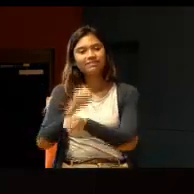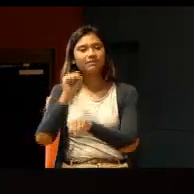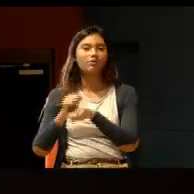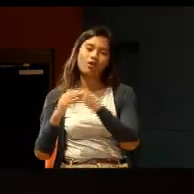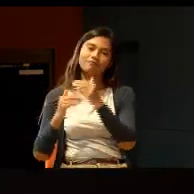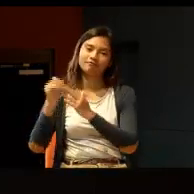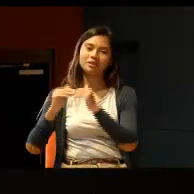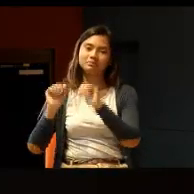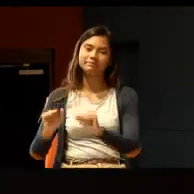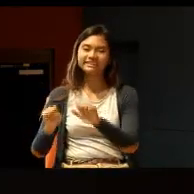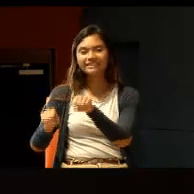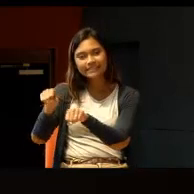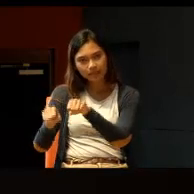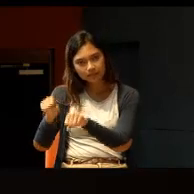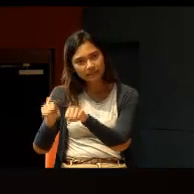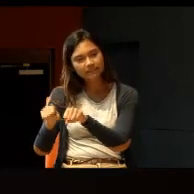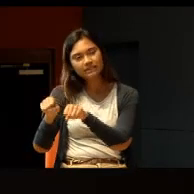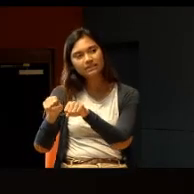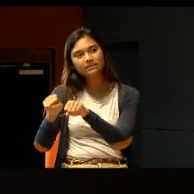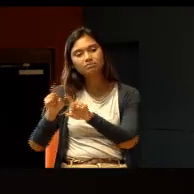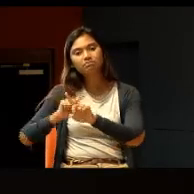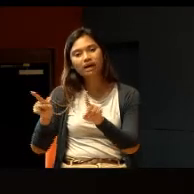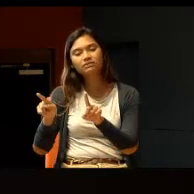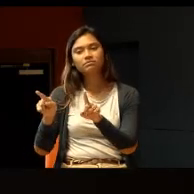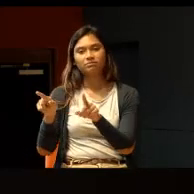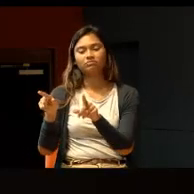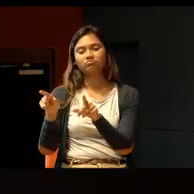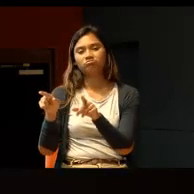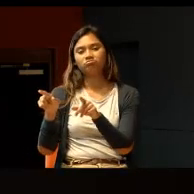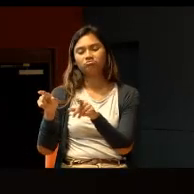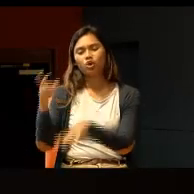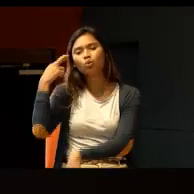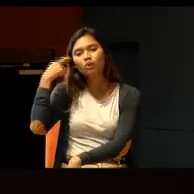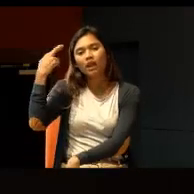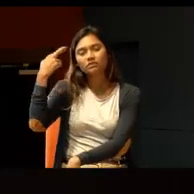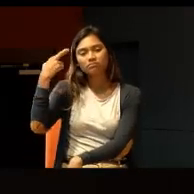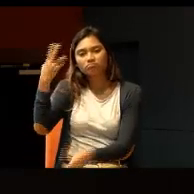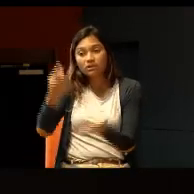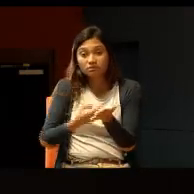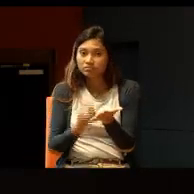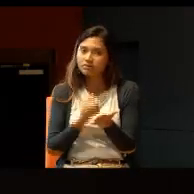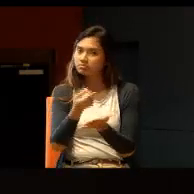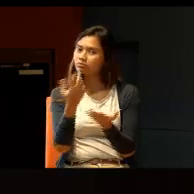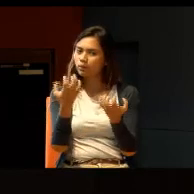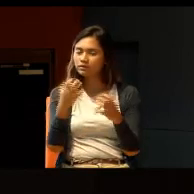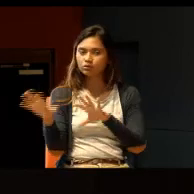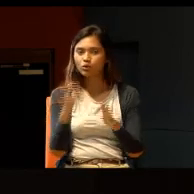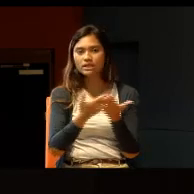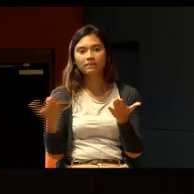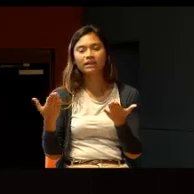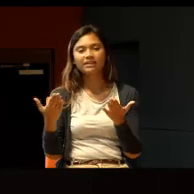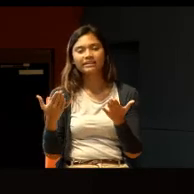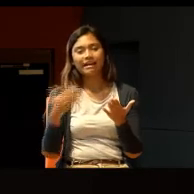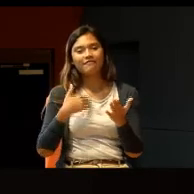And very stable. But in the end, you realize that sometimes you want to do something that really